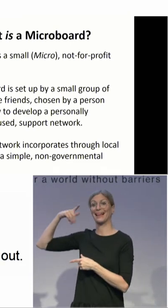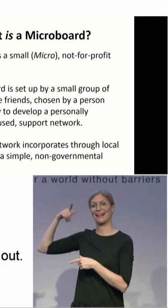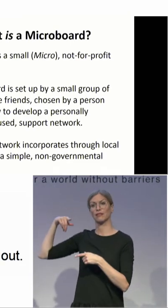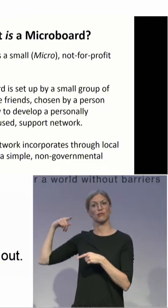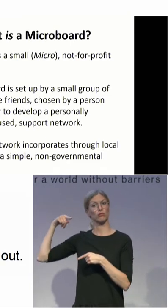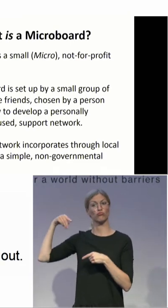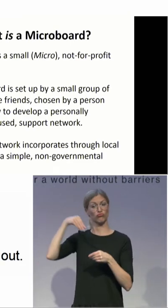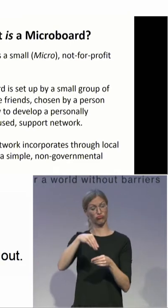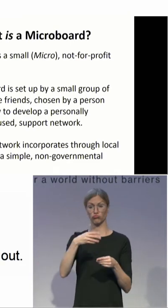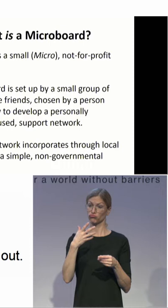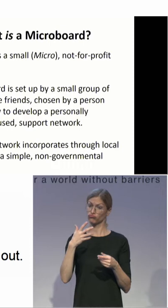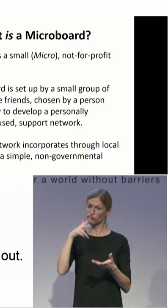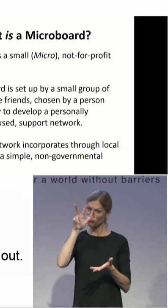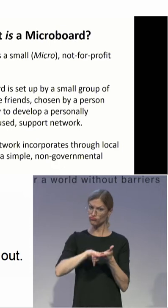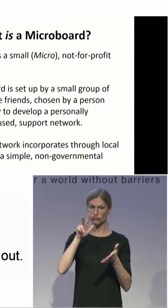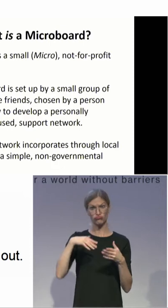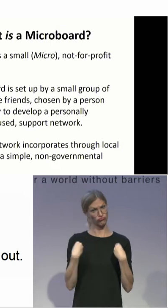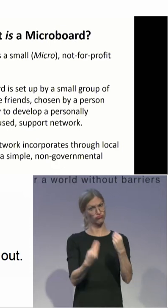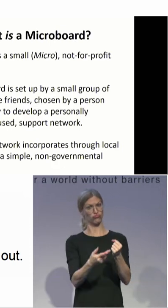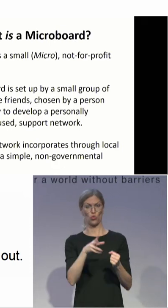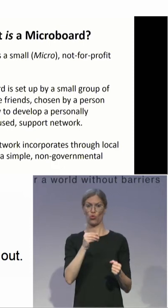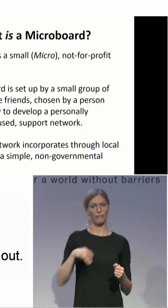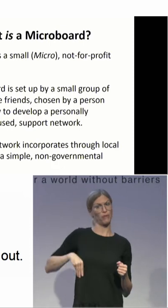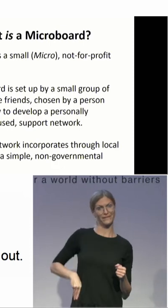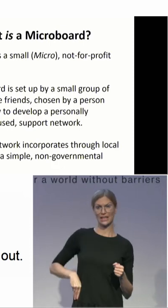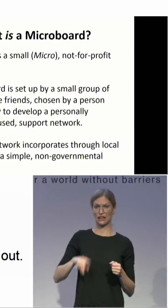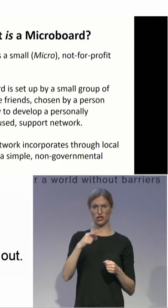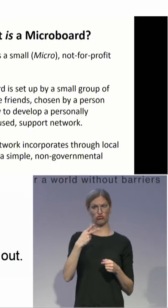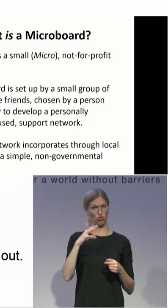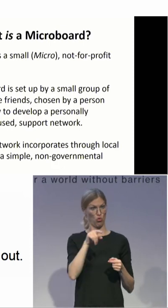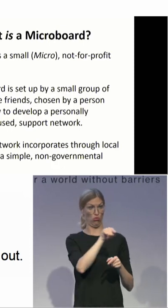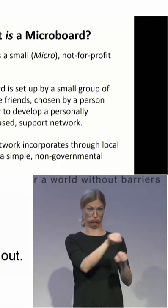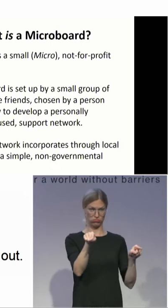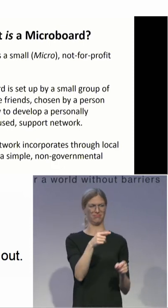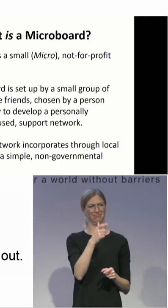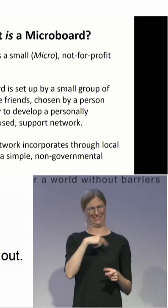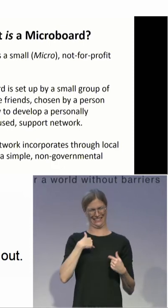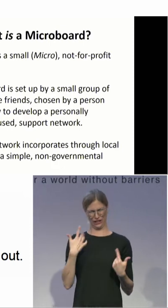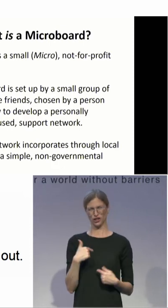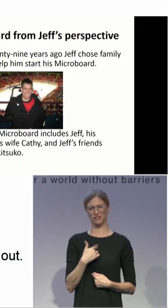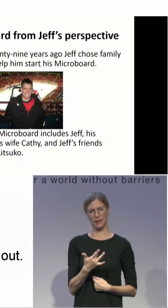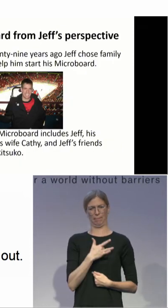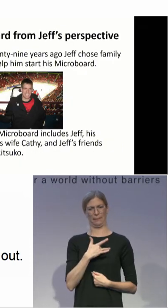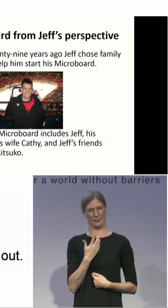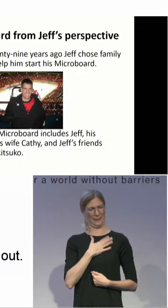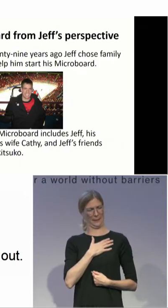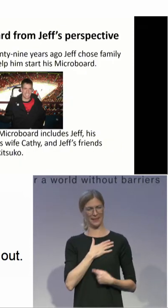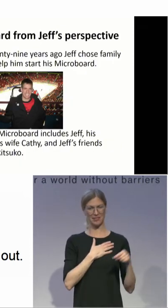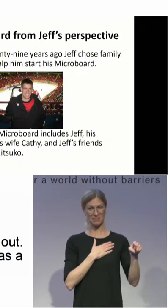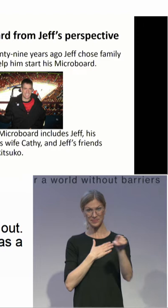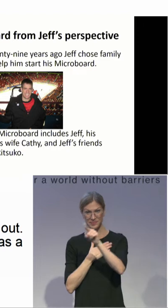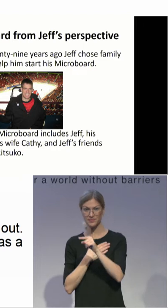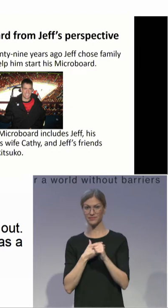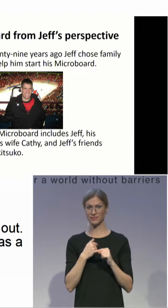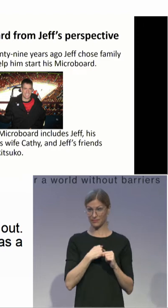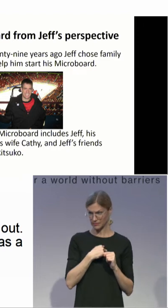And the intention of that is to work with the person to help them realize their own goals and what they want life to look like. What